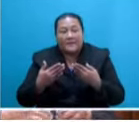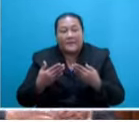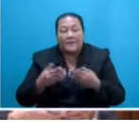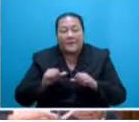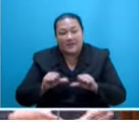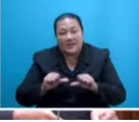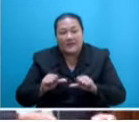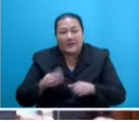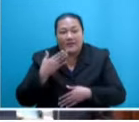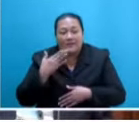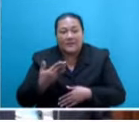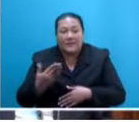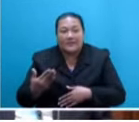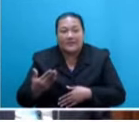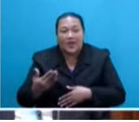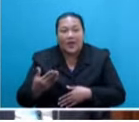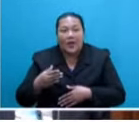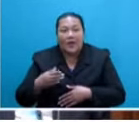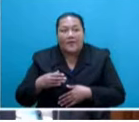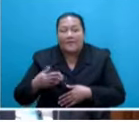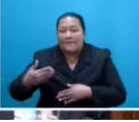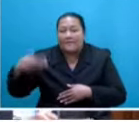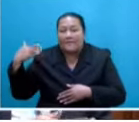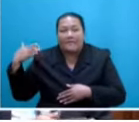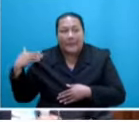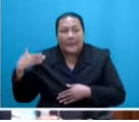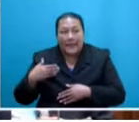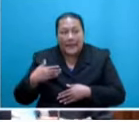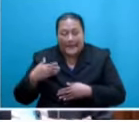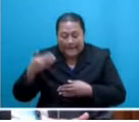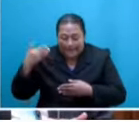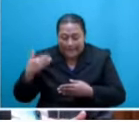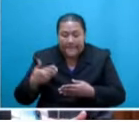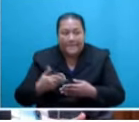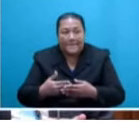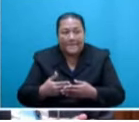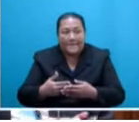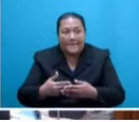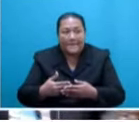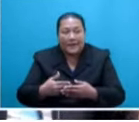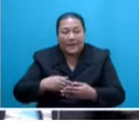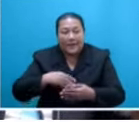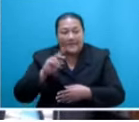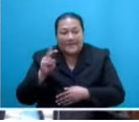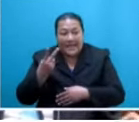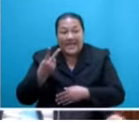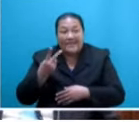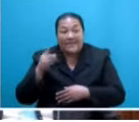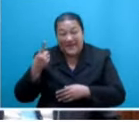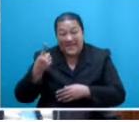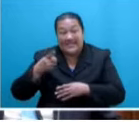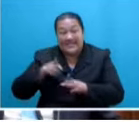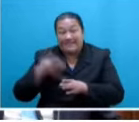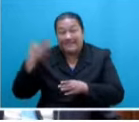Fiji, for his speech from the throne marking the end of the first year and the beginning of the second year of this Parliament. Before I continue,